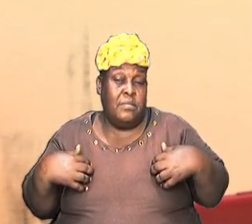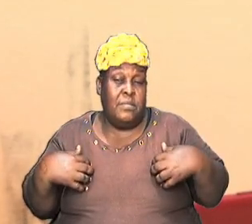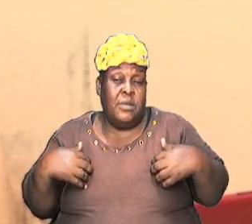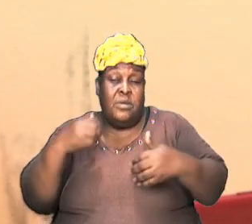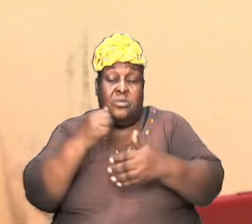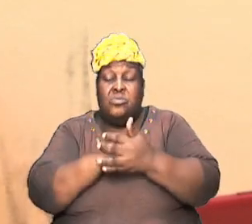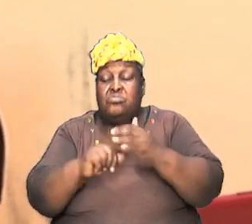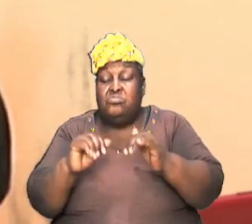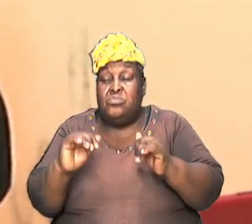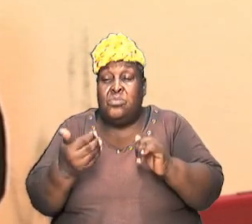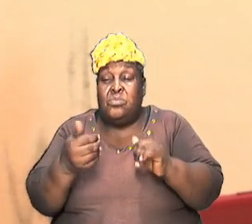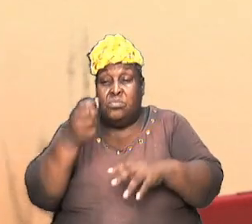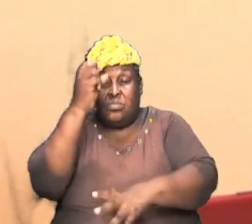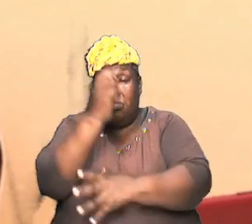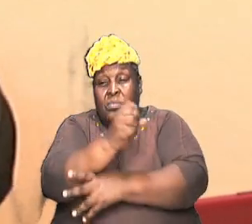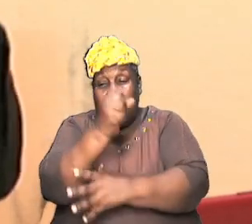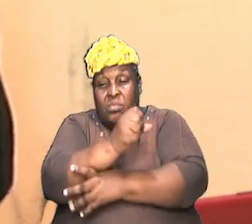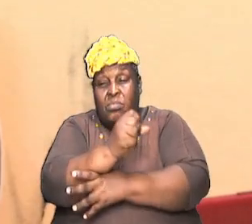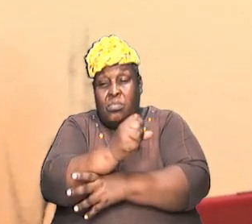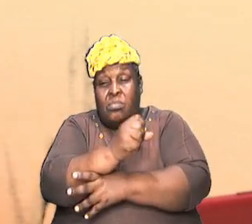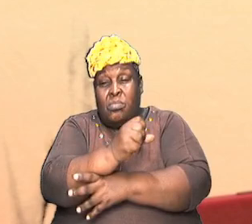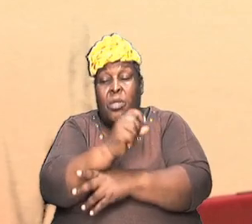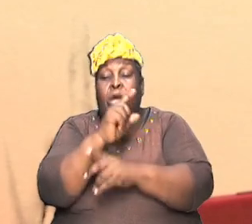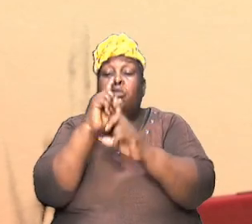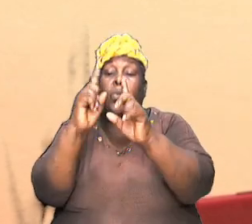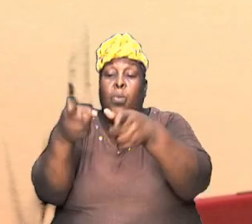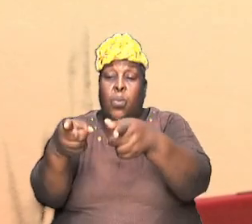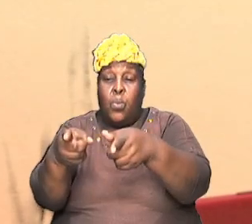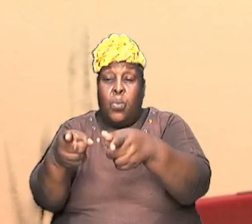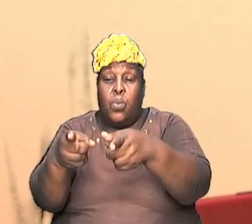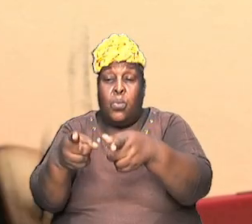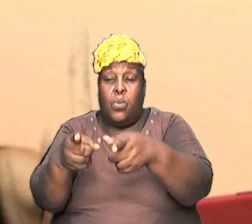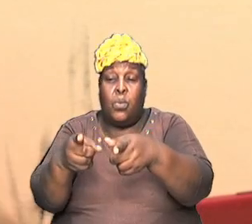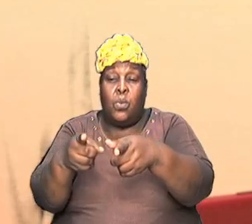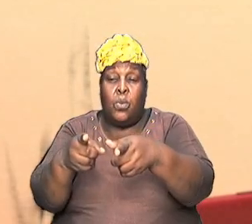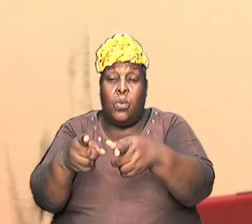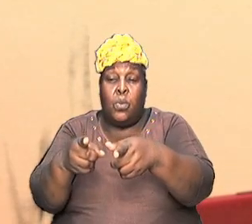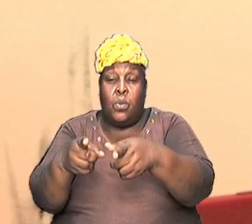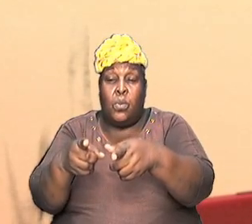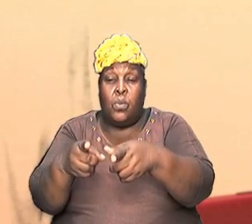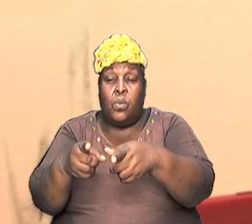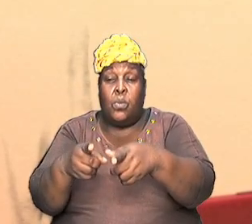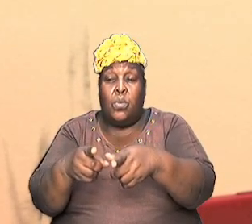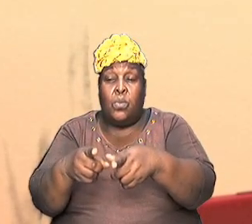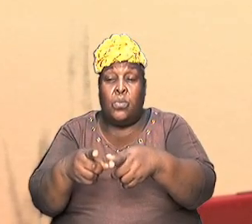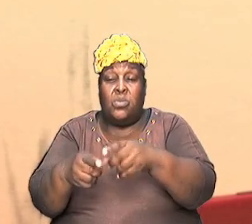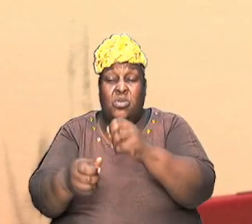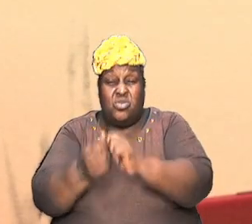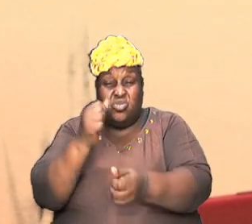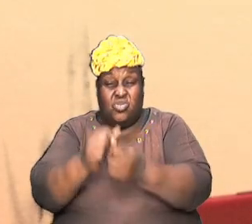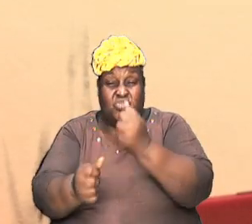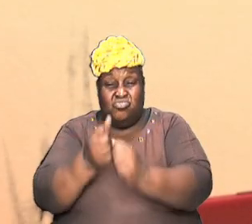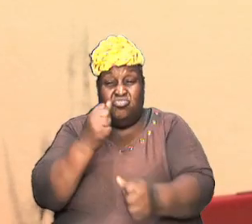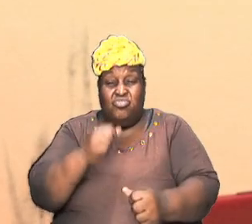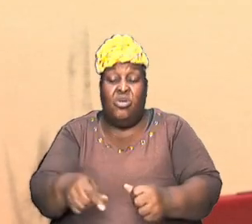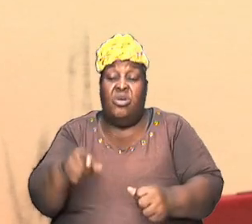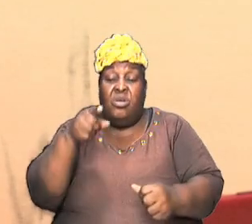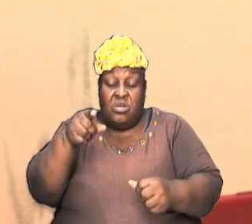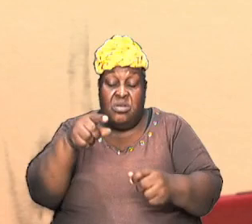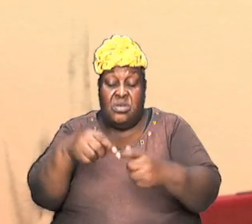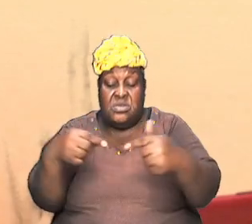somehow Abraham got up and went after them it had to be God even though